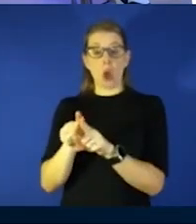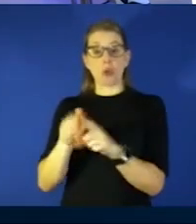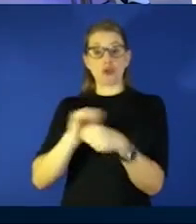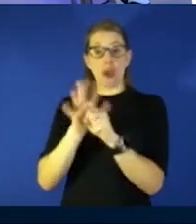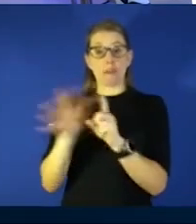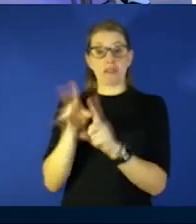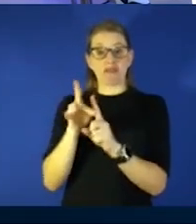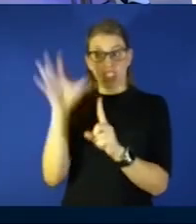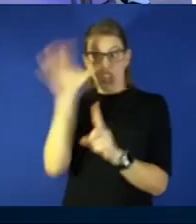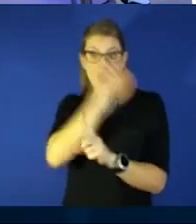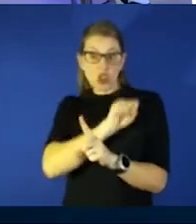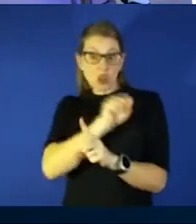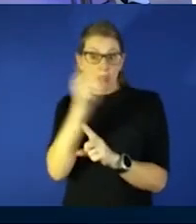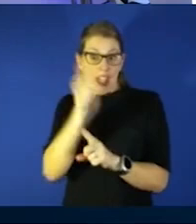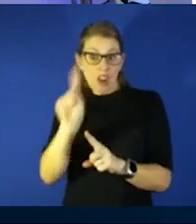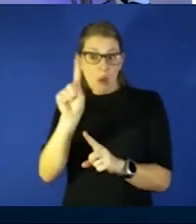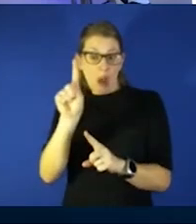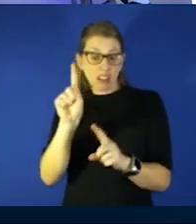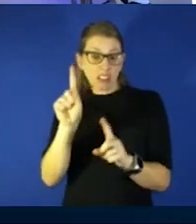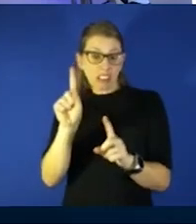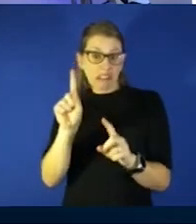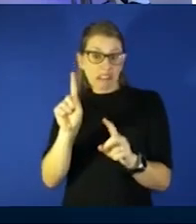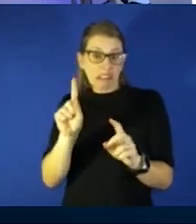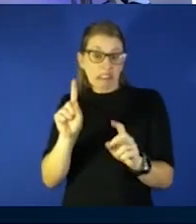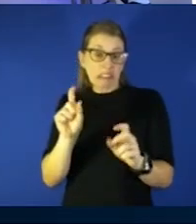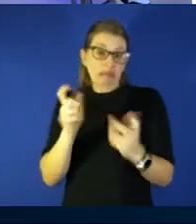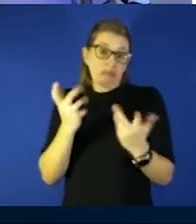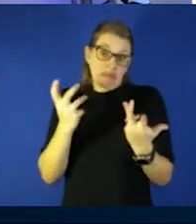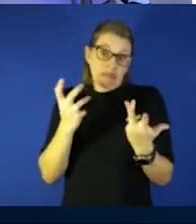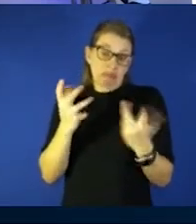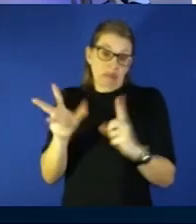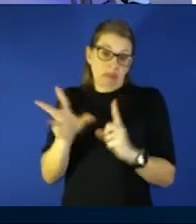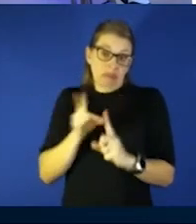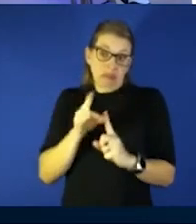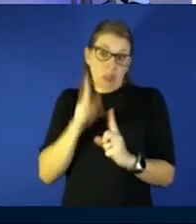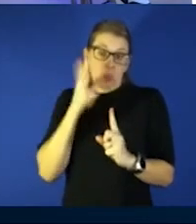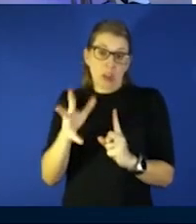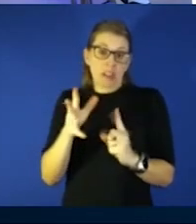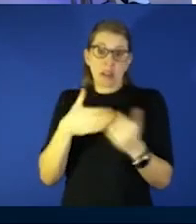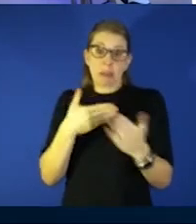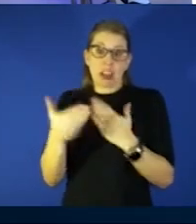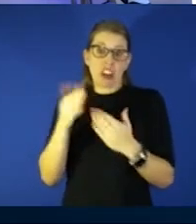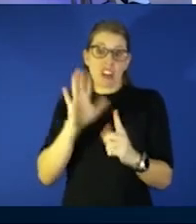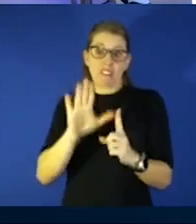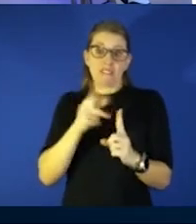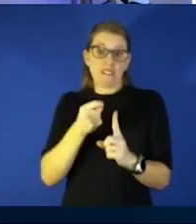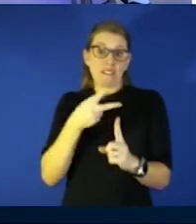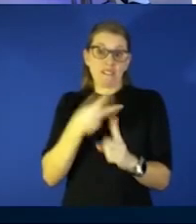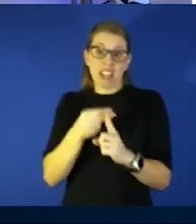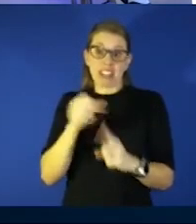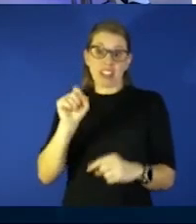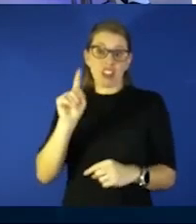we just assume that everyone is likely to get it regardless of their vaccination status well hawkeye what we know is that especially with omicron